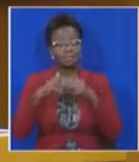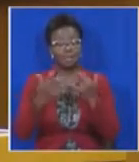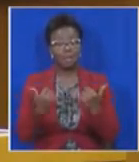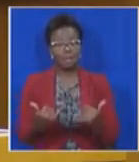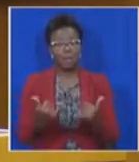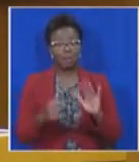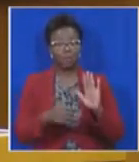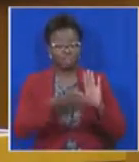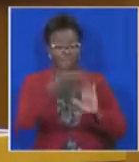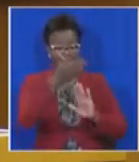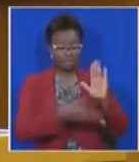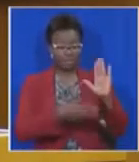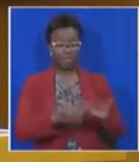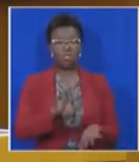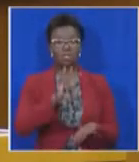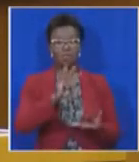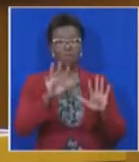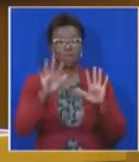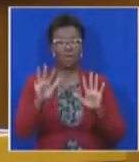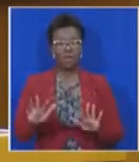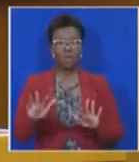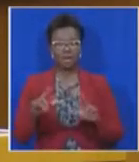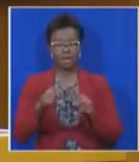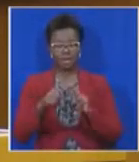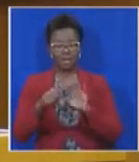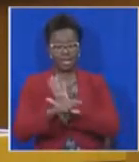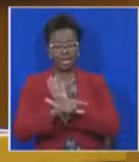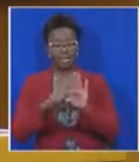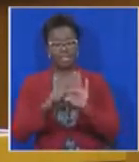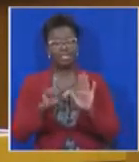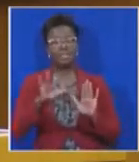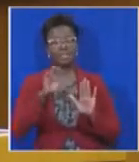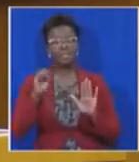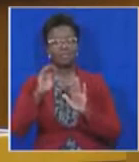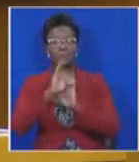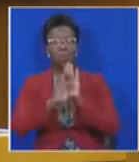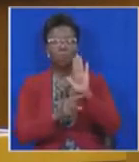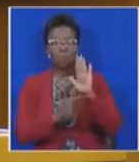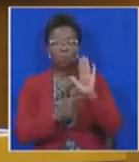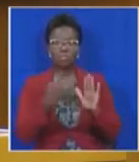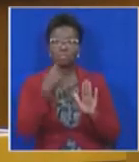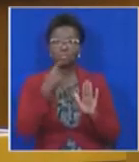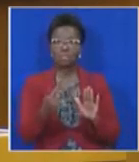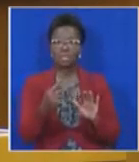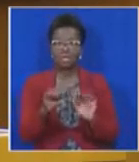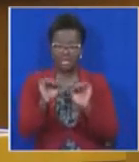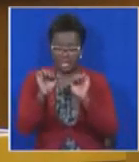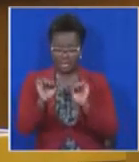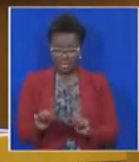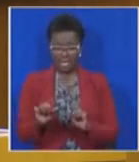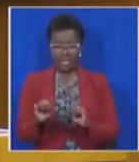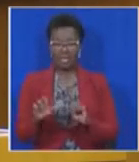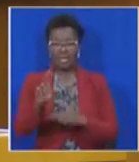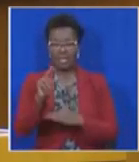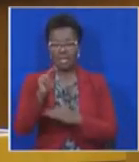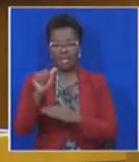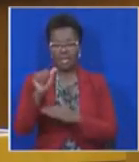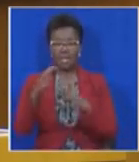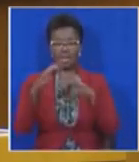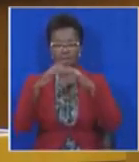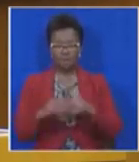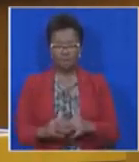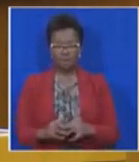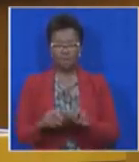49, read with section 50 of the constitution, allows for the dissolution of the National Assembly by